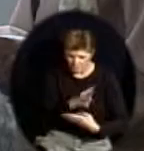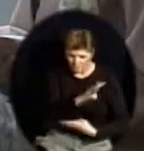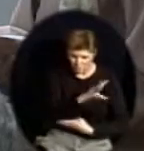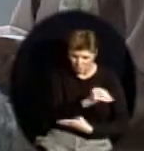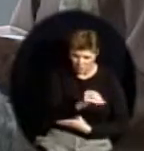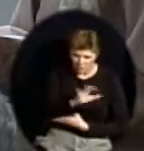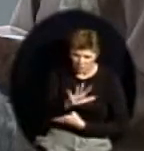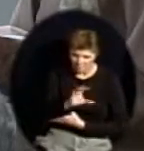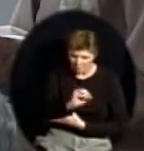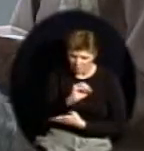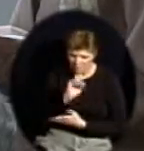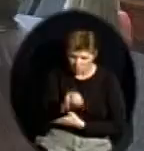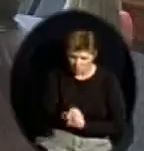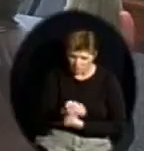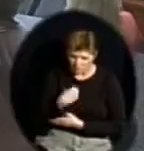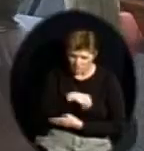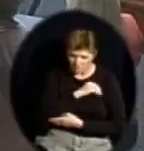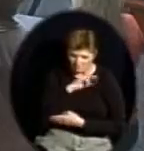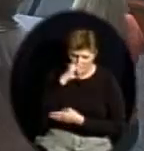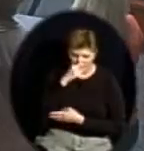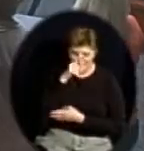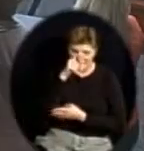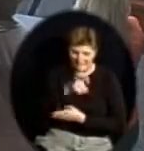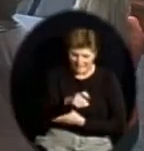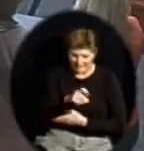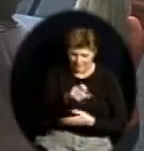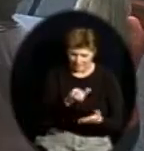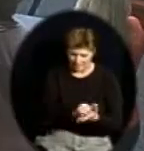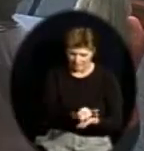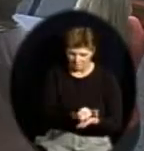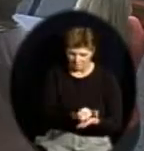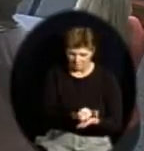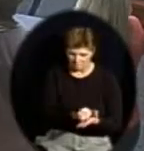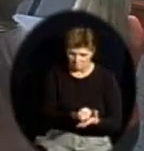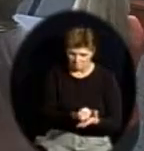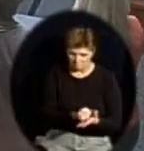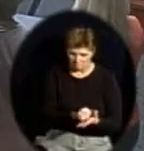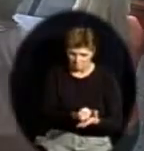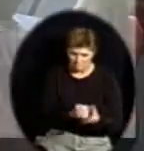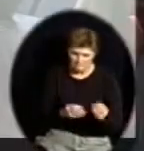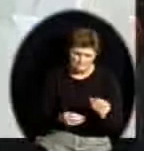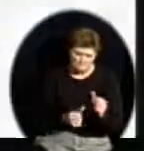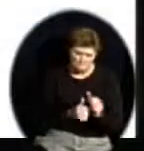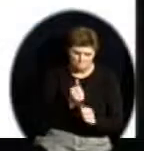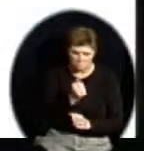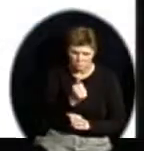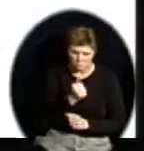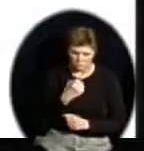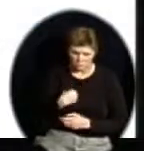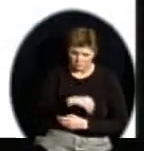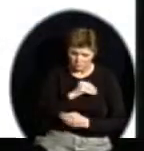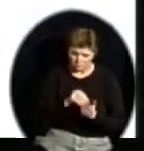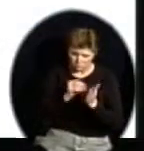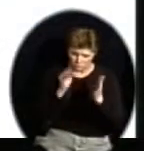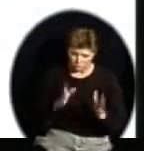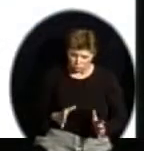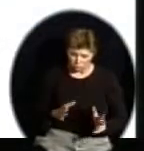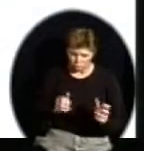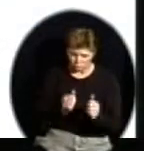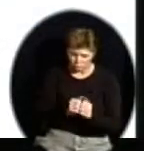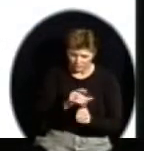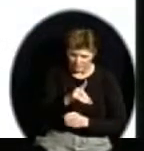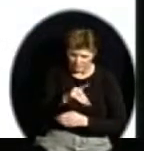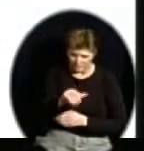you in this next slide. Keep in mind, the largest percentage of our students with disabilities very fairly take the general